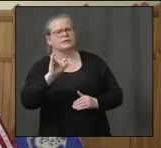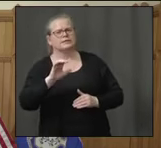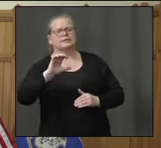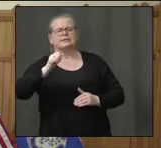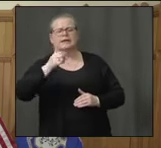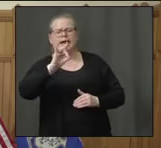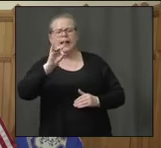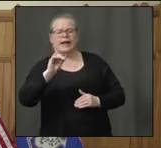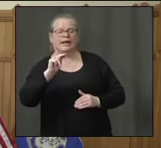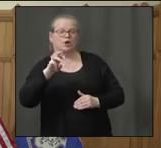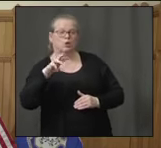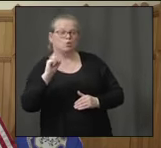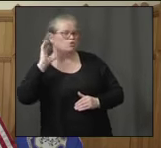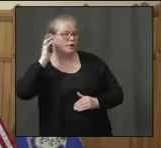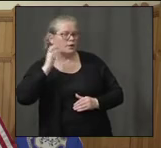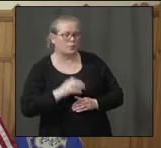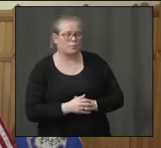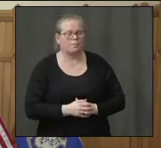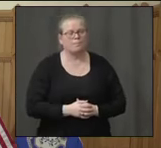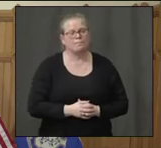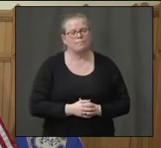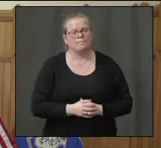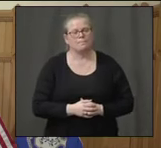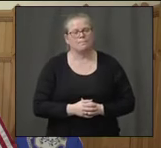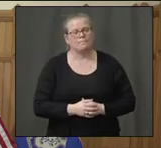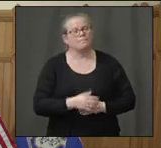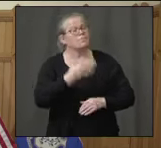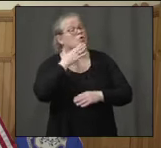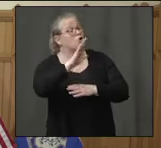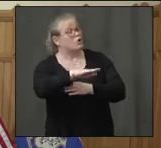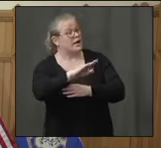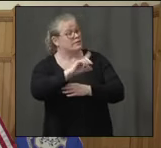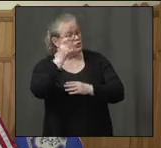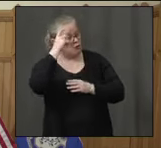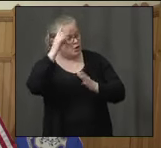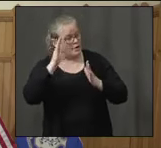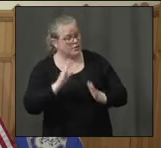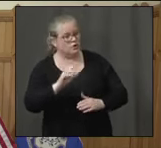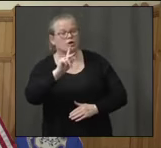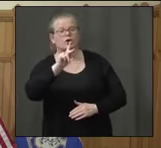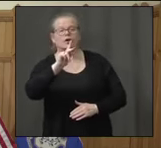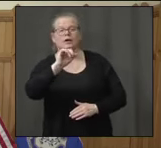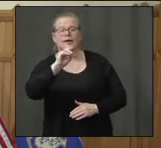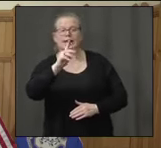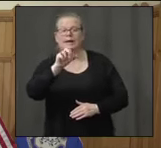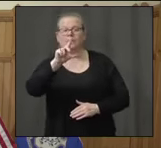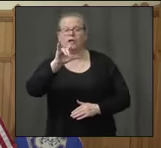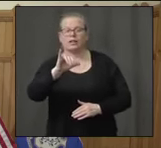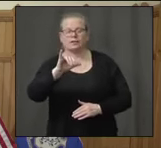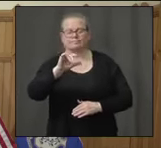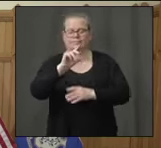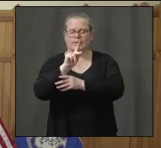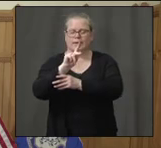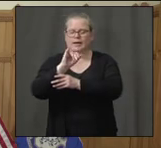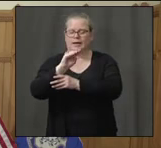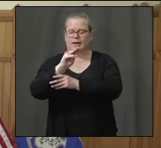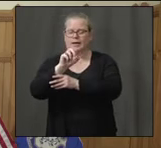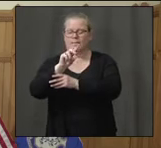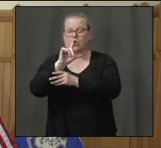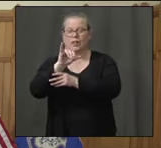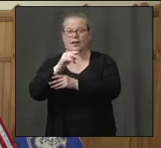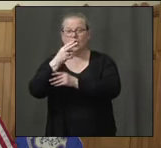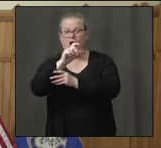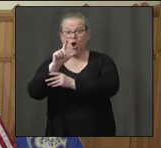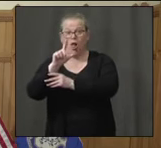Good afternoon, Governor. Kimberly Hall North in Windsor, the nursing home, 35 people dead now.